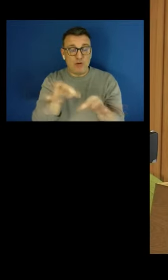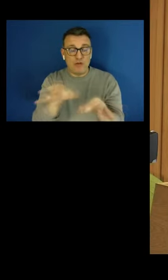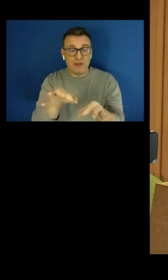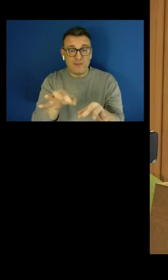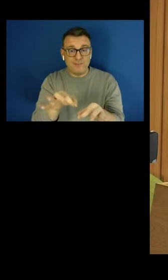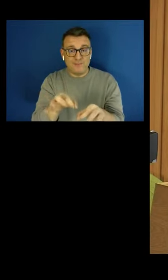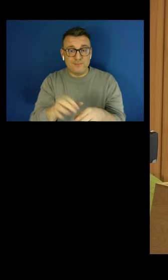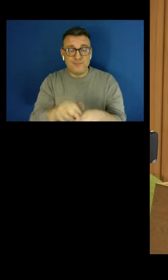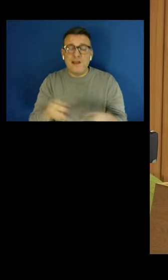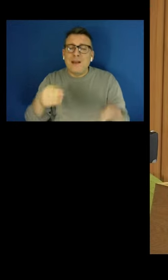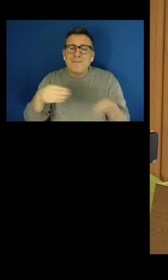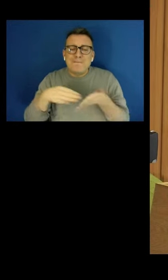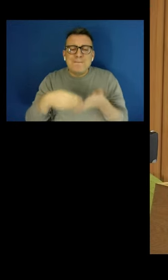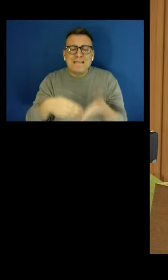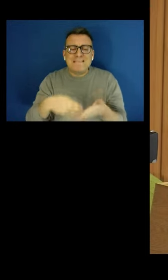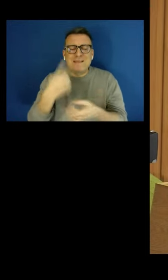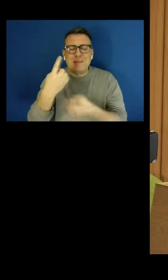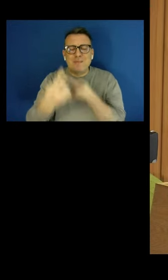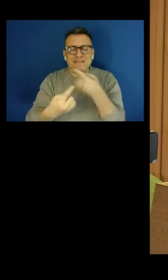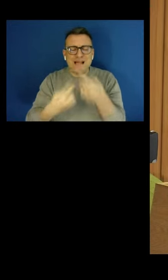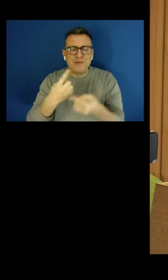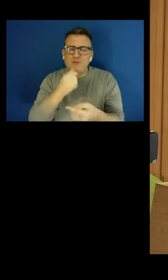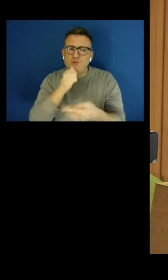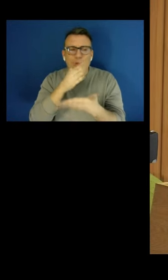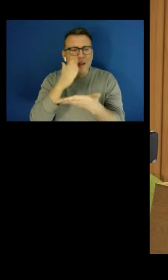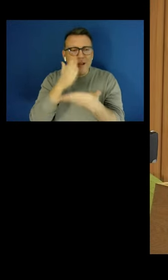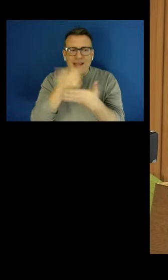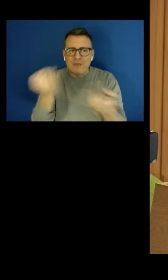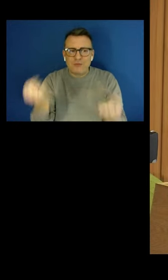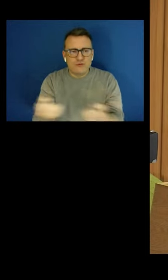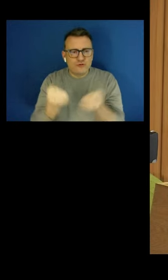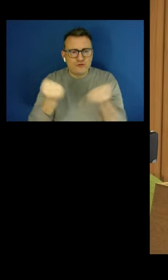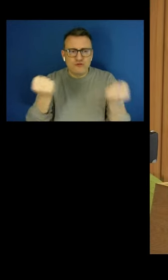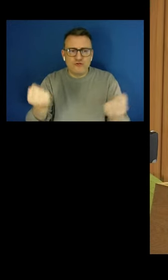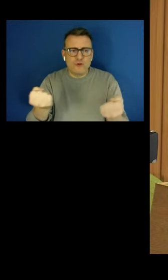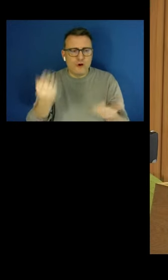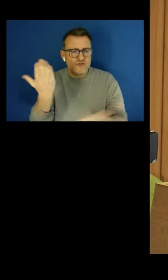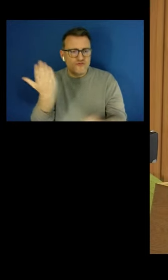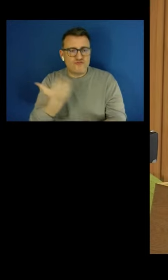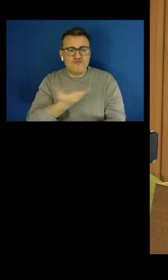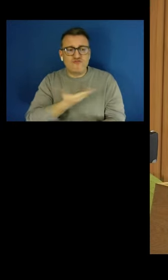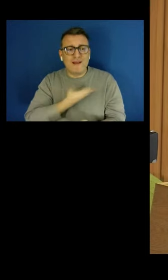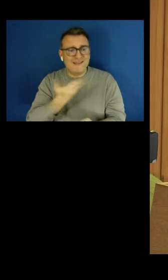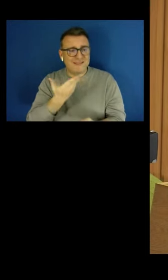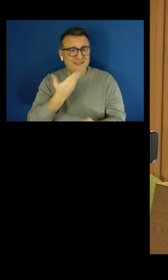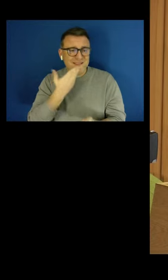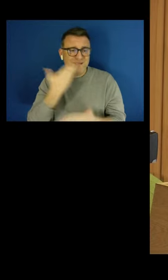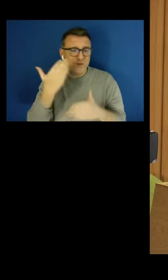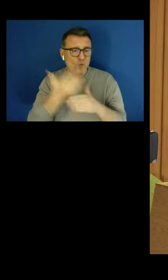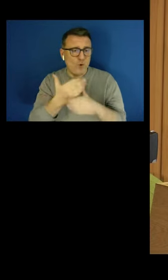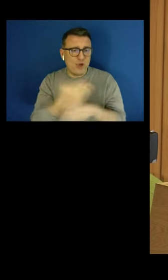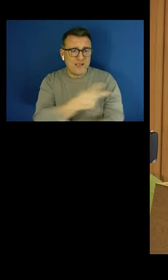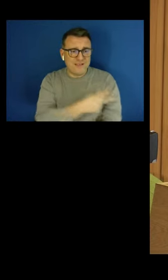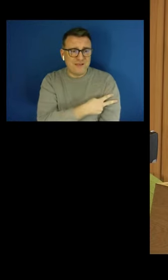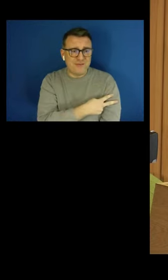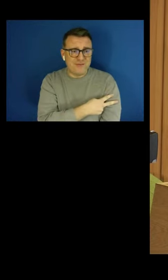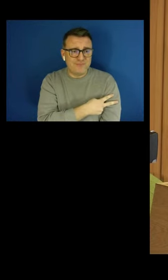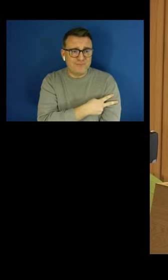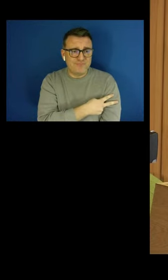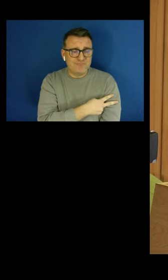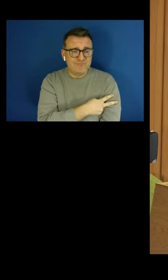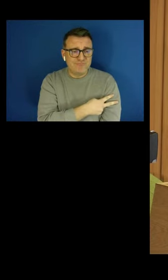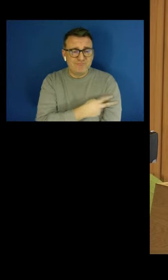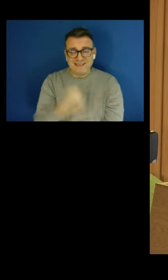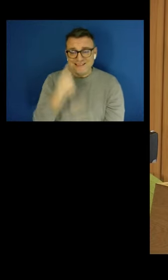don't believe in strong workers' rights. Speaking in the King's speech debate in Parliament yesterday,